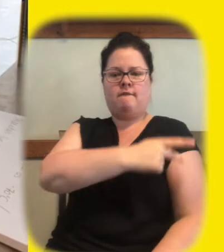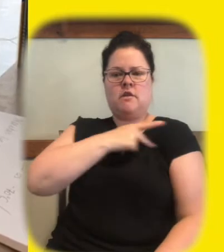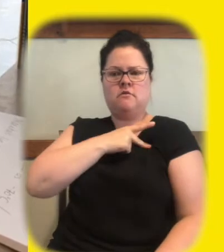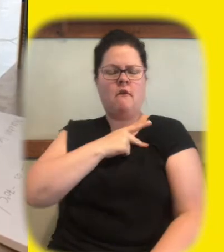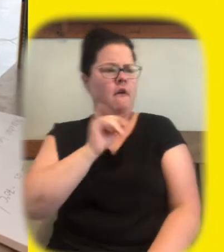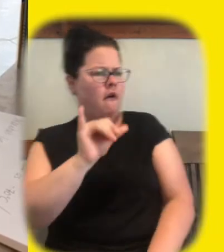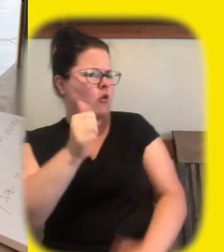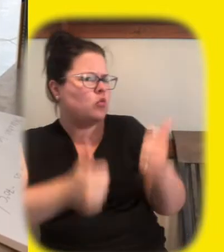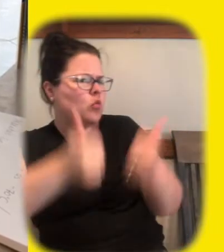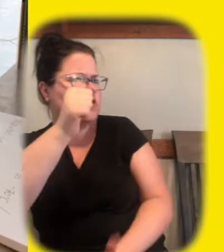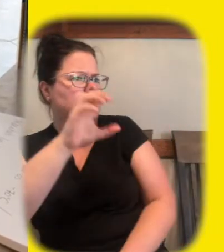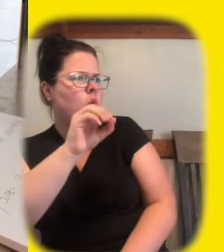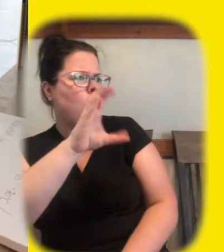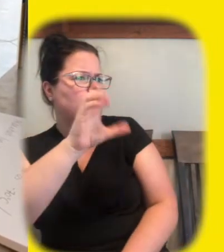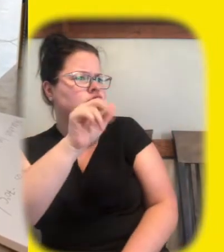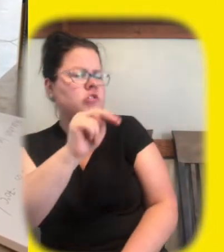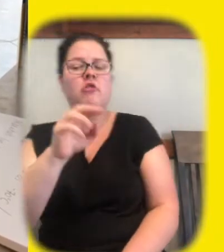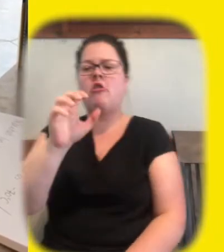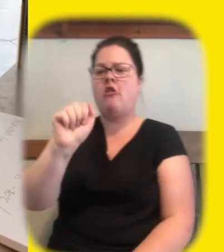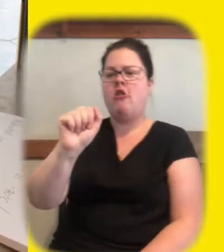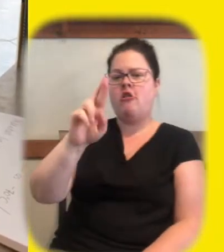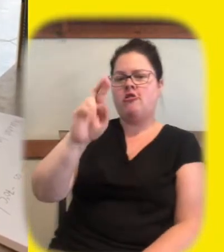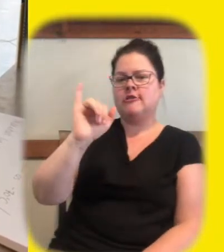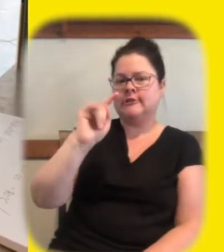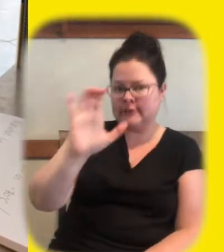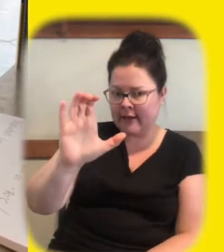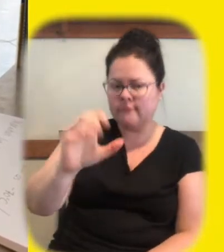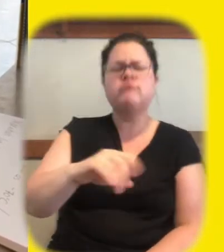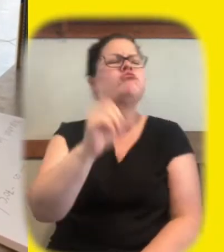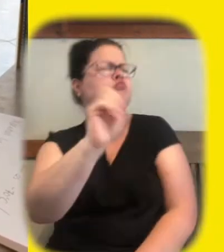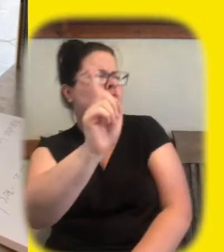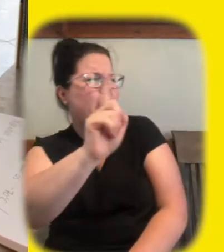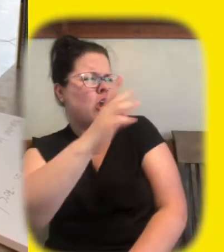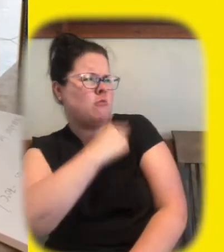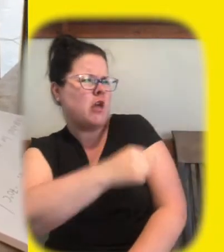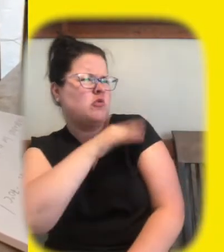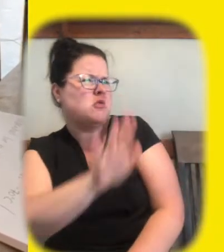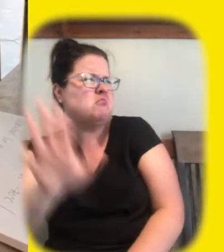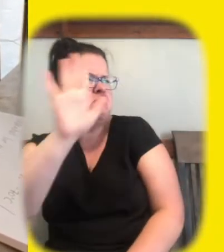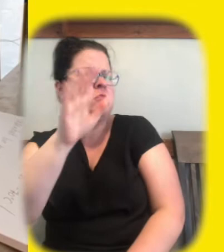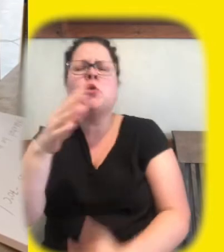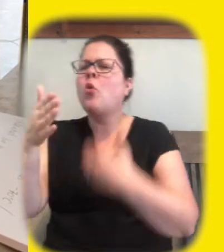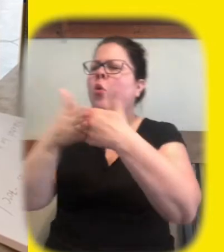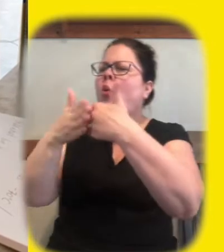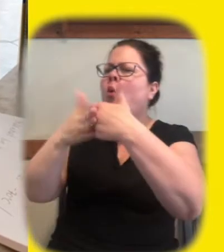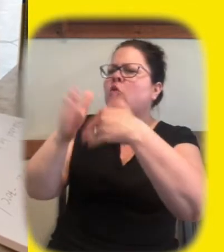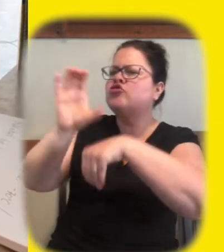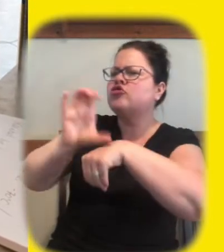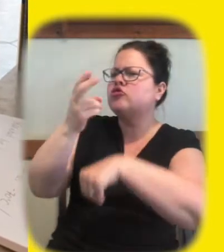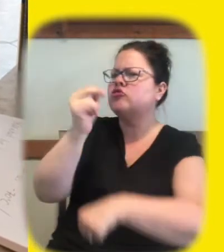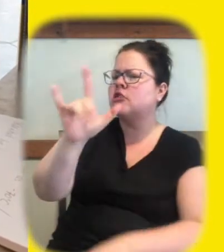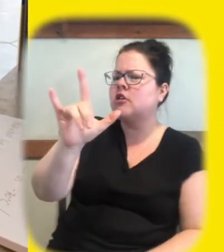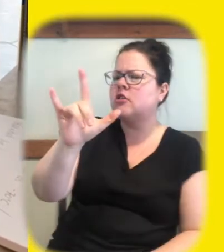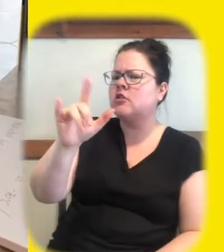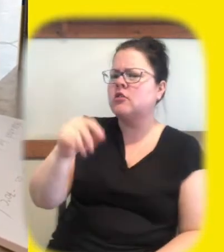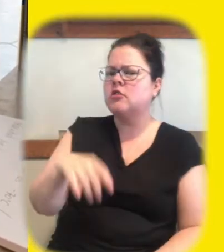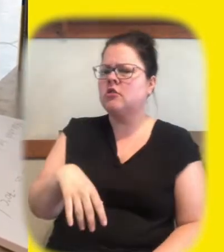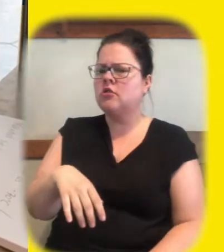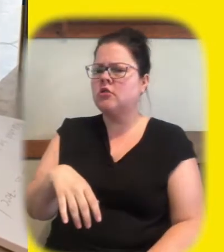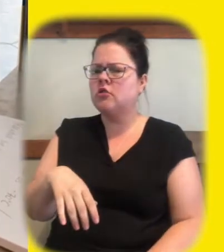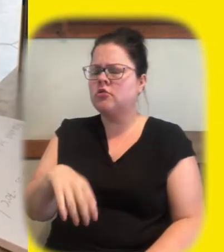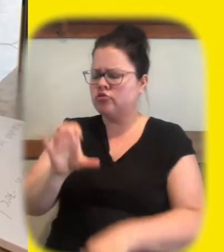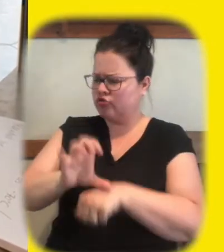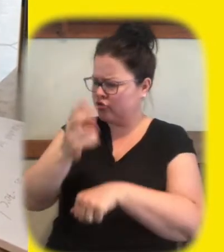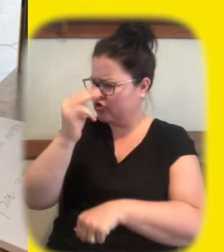yes the arctic ocean where is the arctic ocean in manitoba that's right